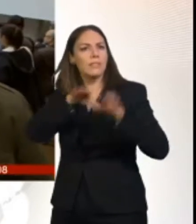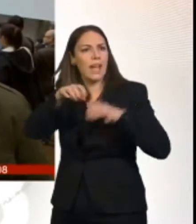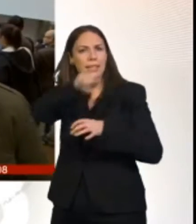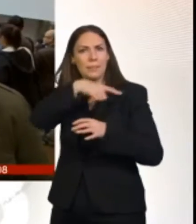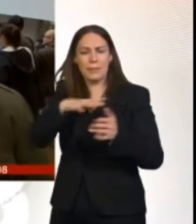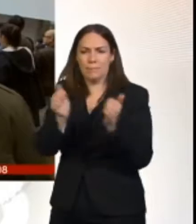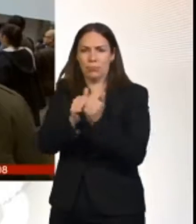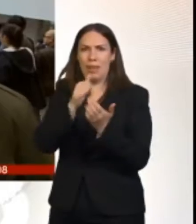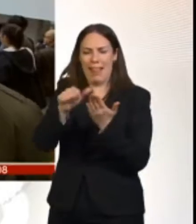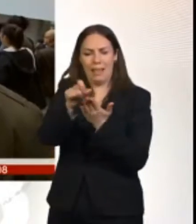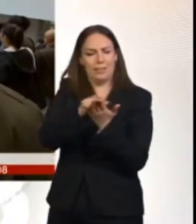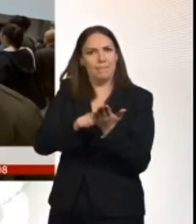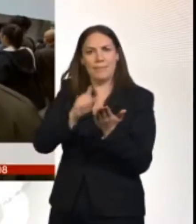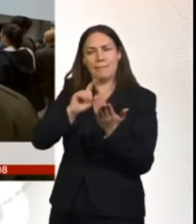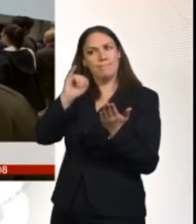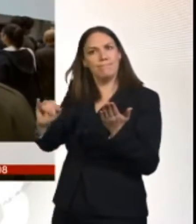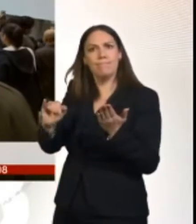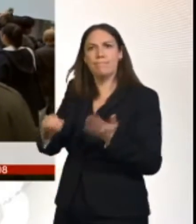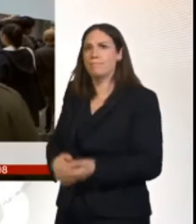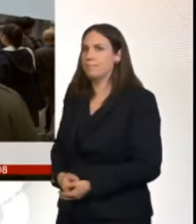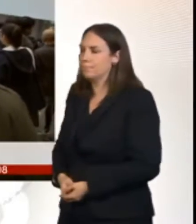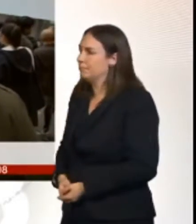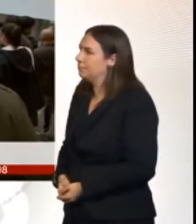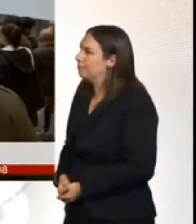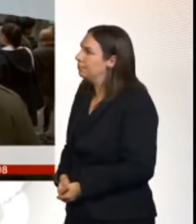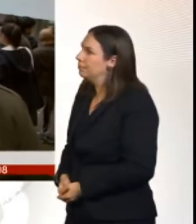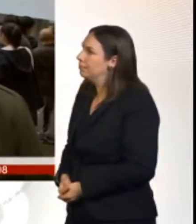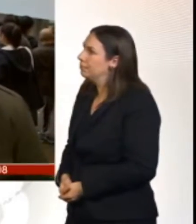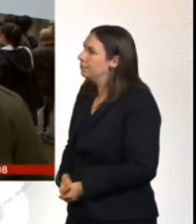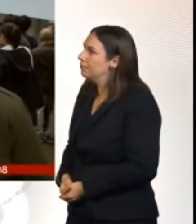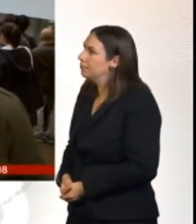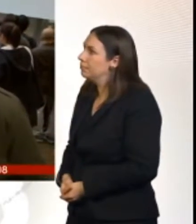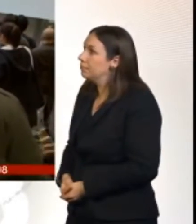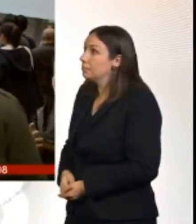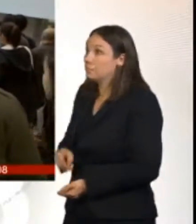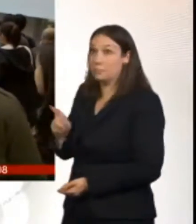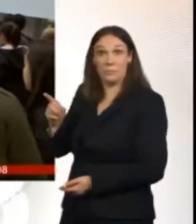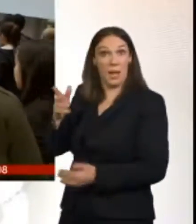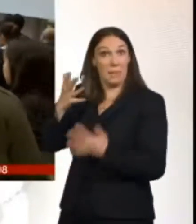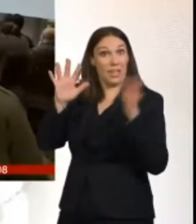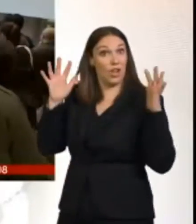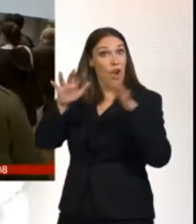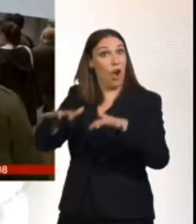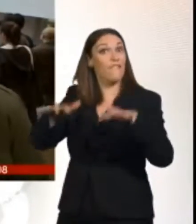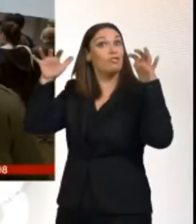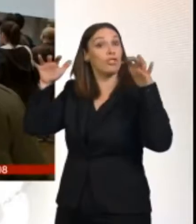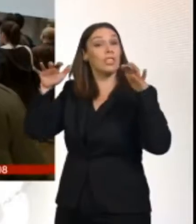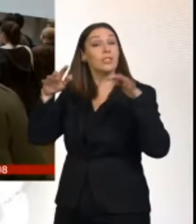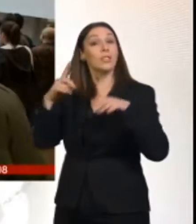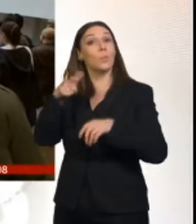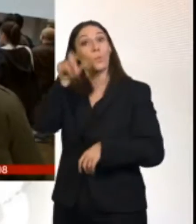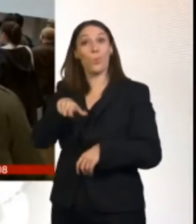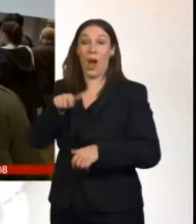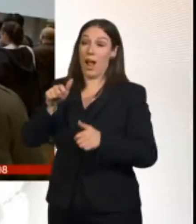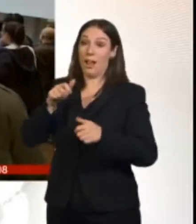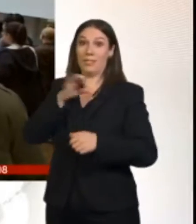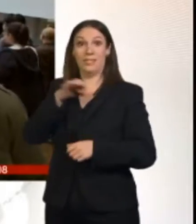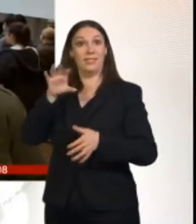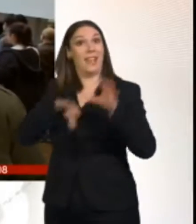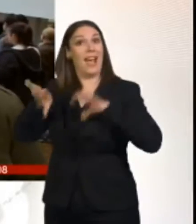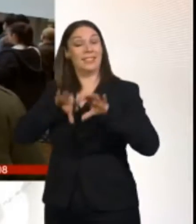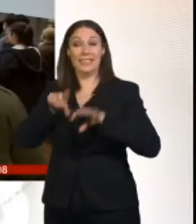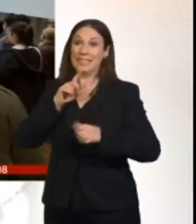Dr. He spent an hour inside there very calmly defending his work, but he was light on specifics,